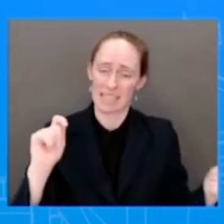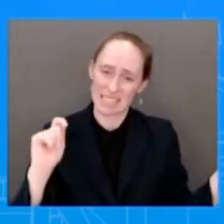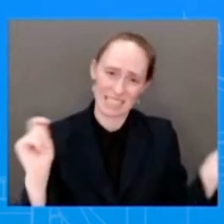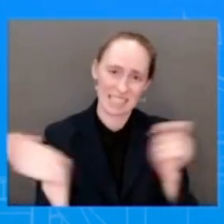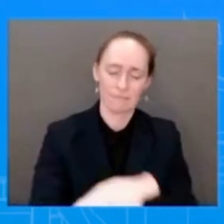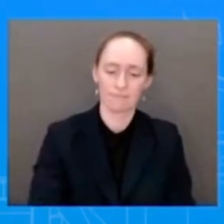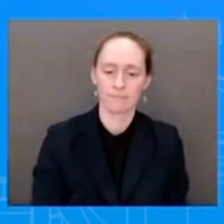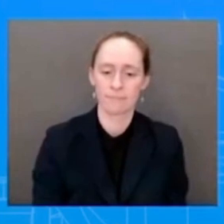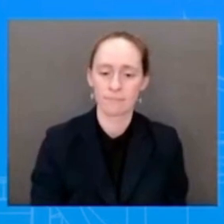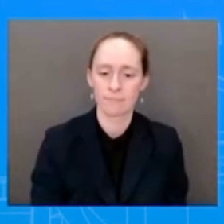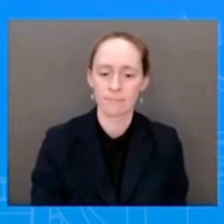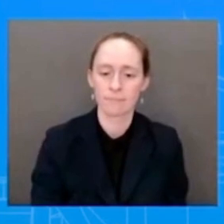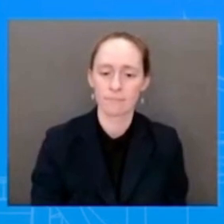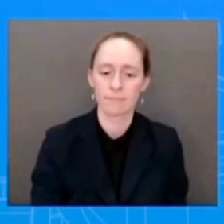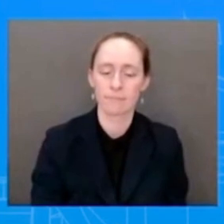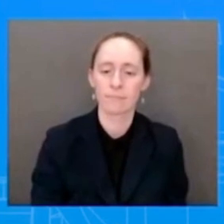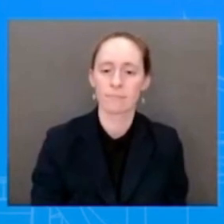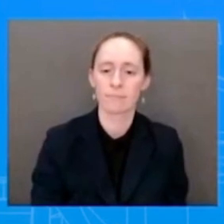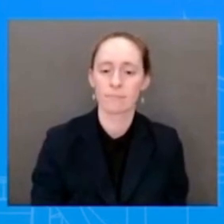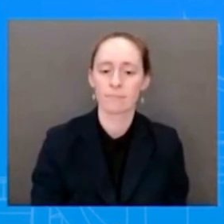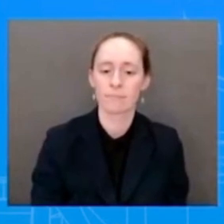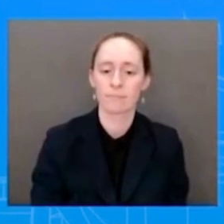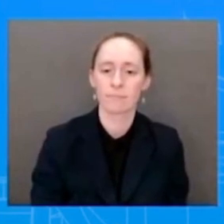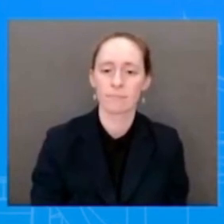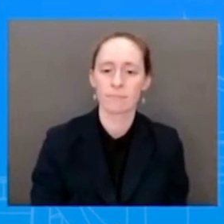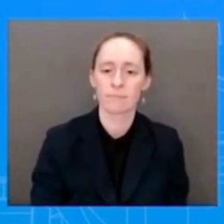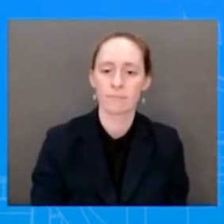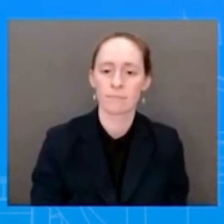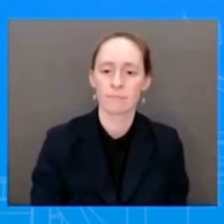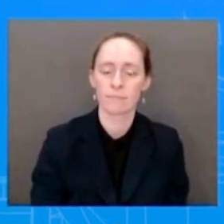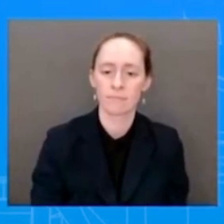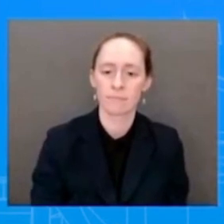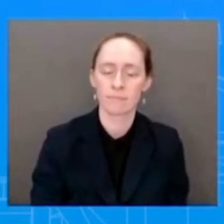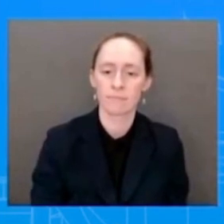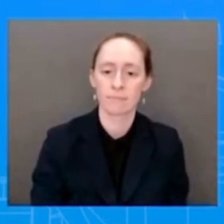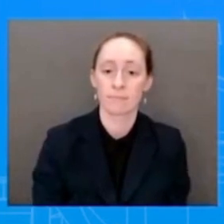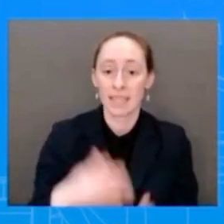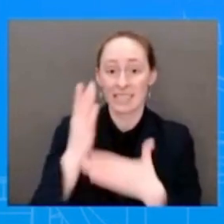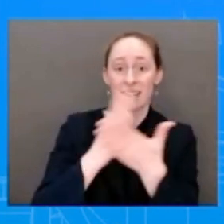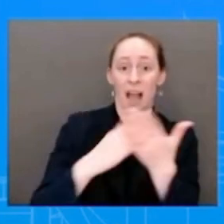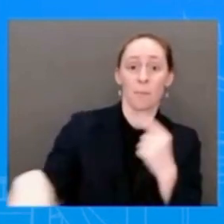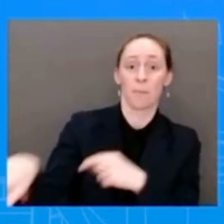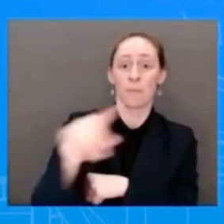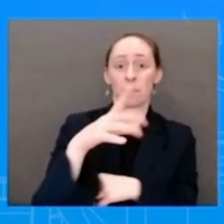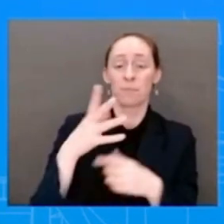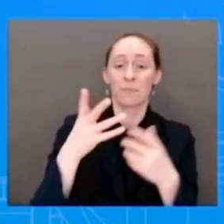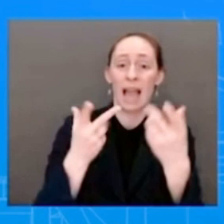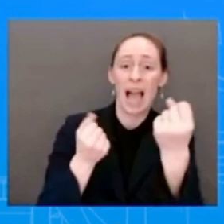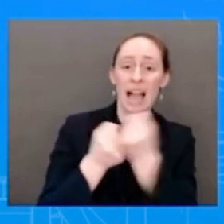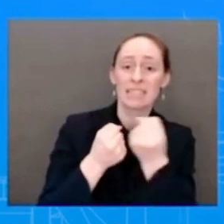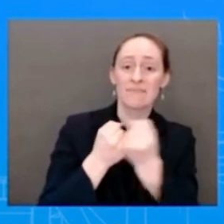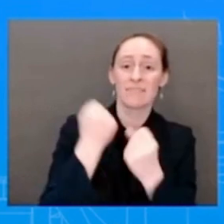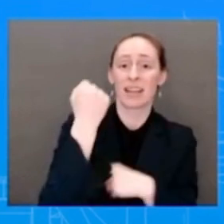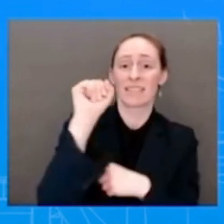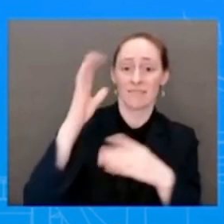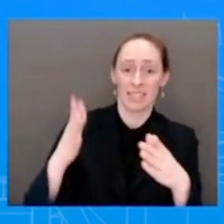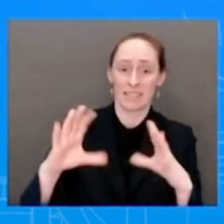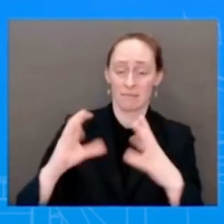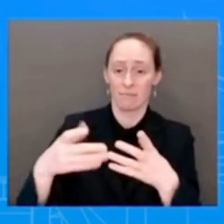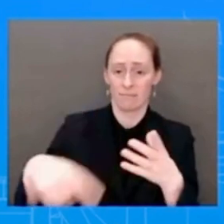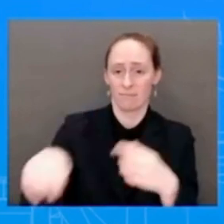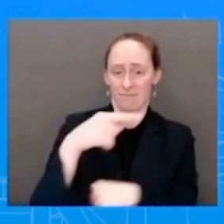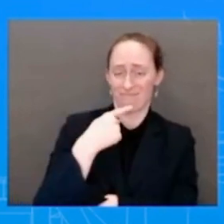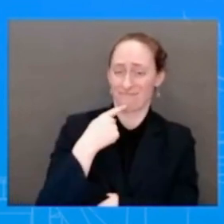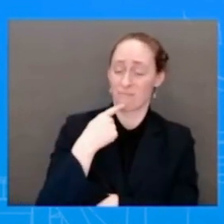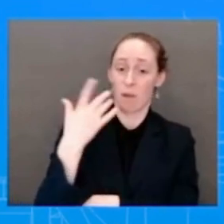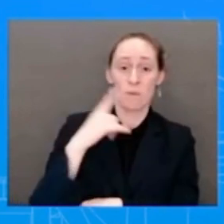the issue of traffic stops as a potential area of policy focus that do you, does the White House see that as a potential area where there can